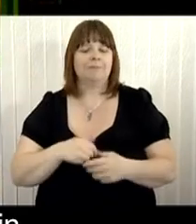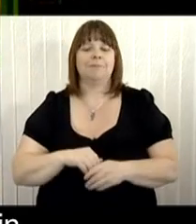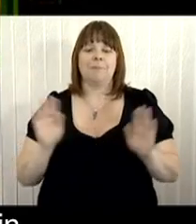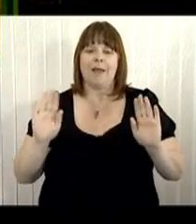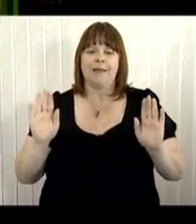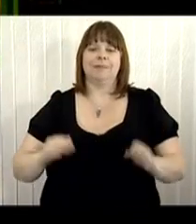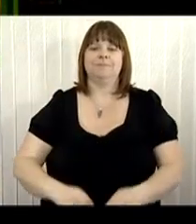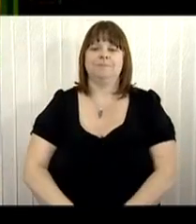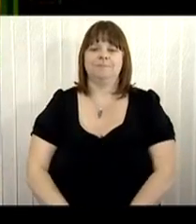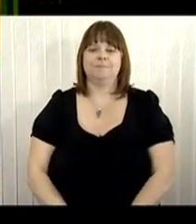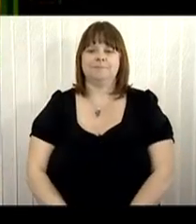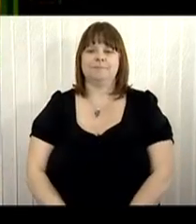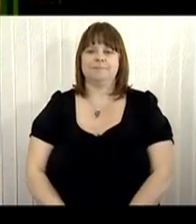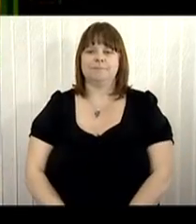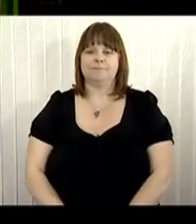Goodbye.